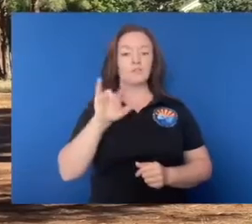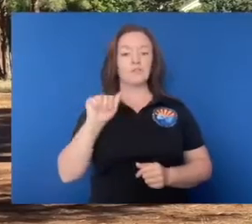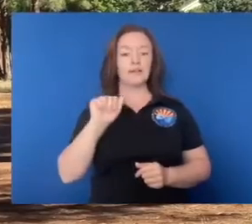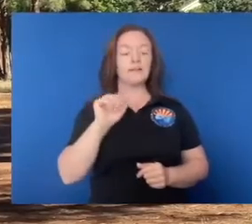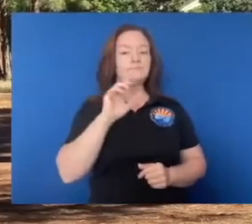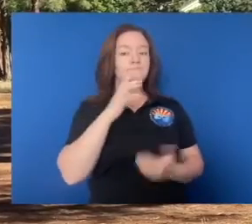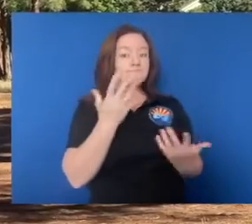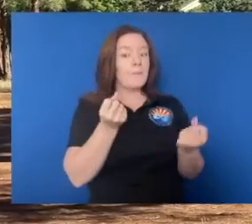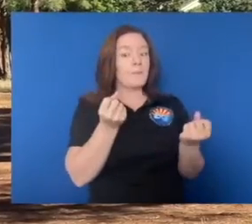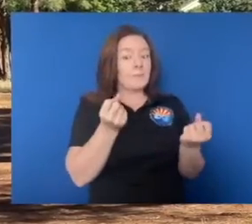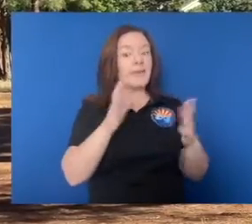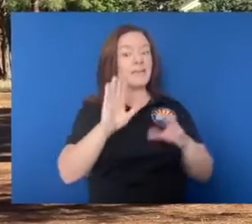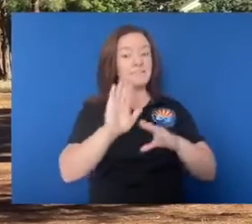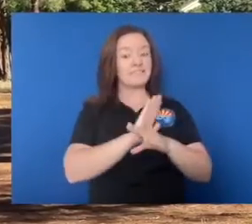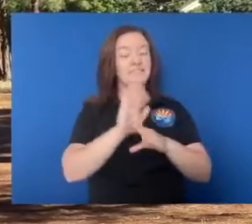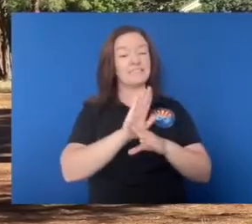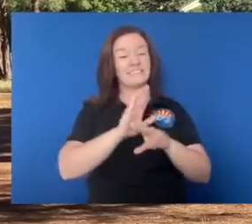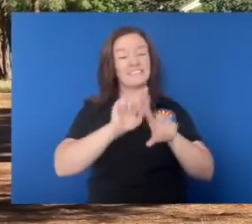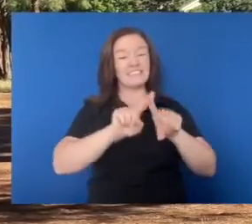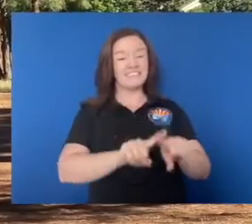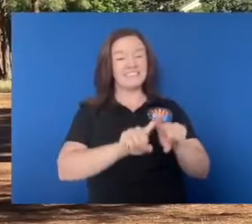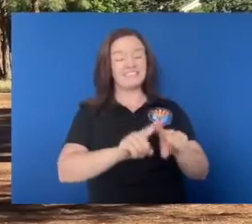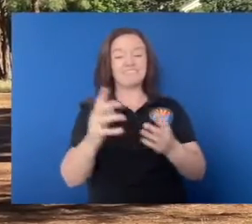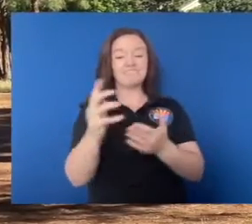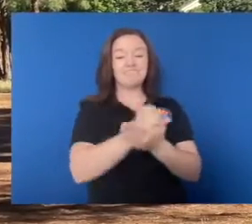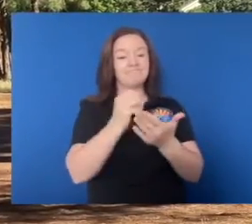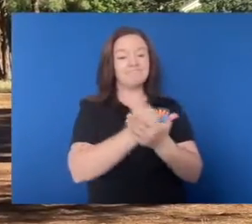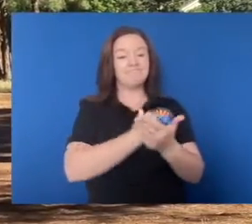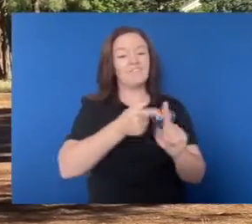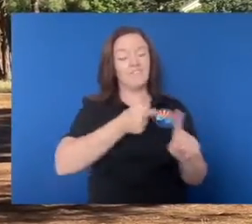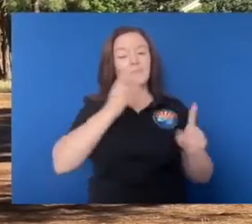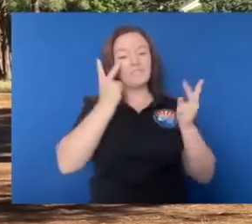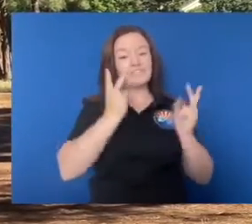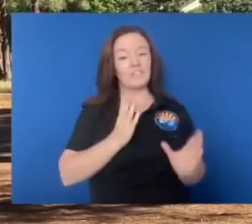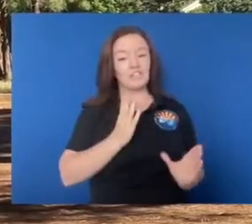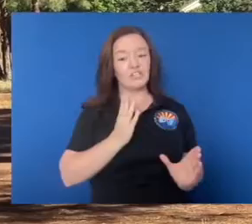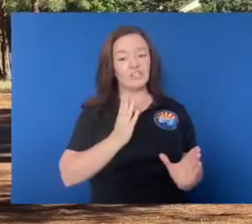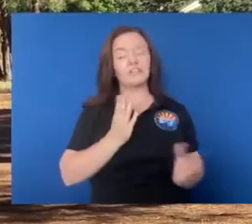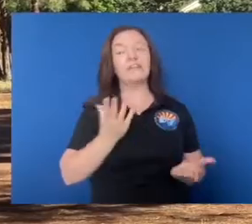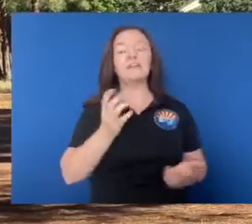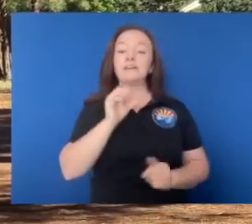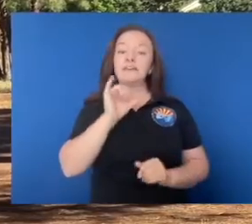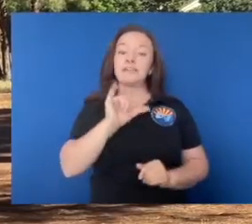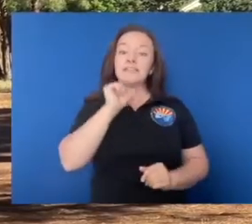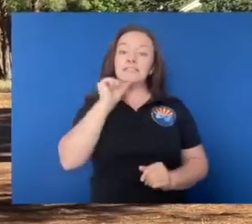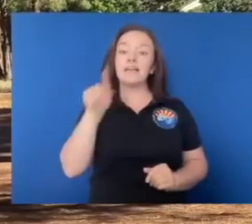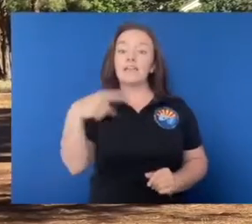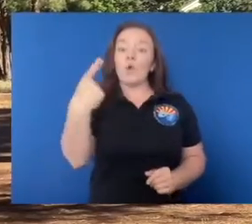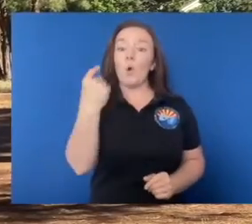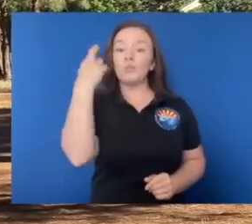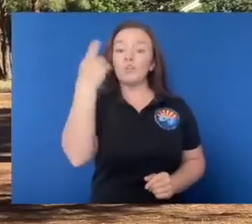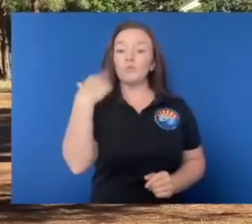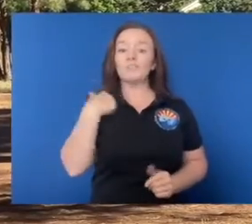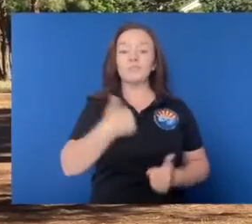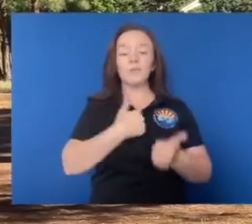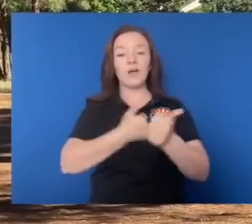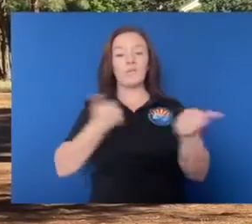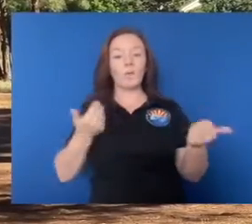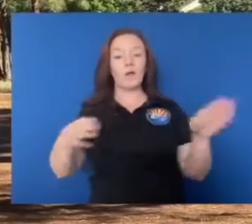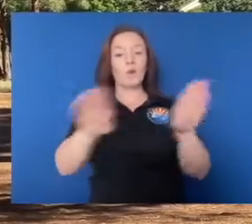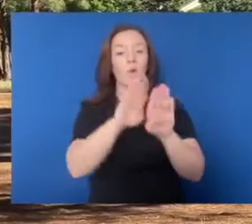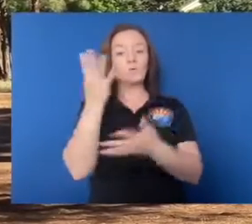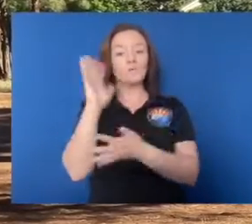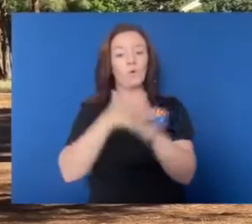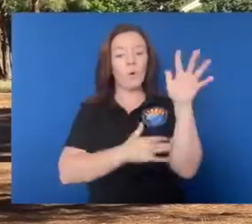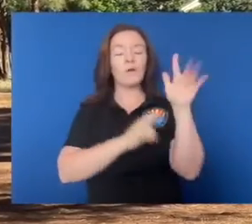businesses rely on the income from our visitors and not to say that that's the only reason why we don't go into closures, but it does